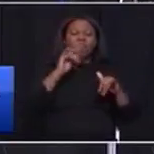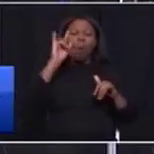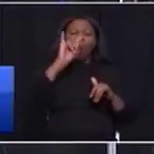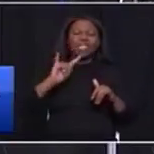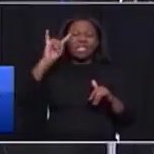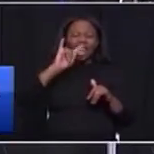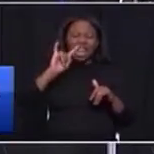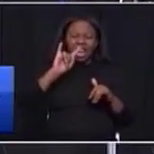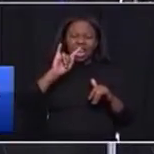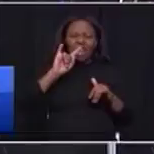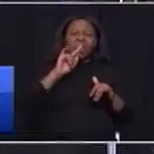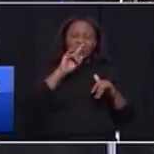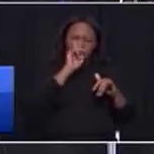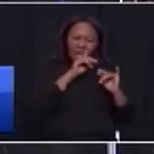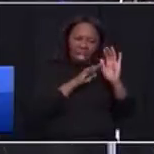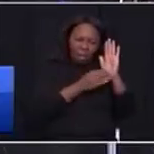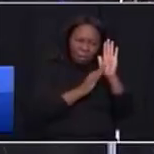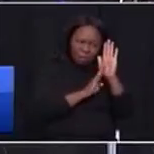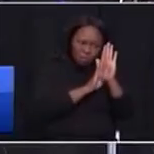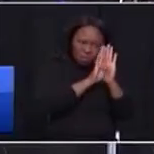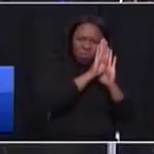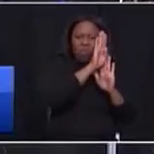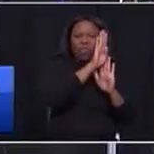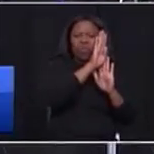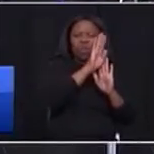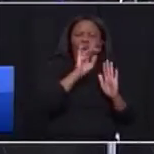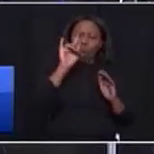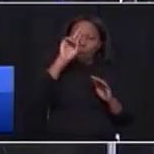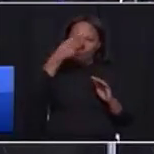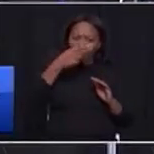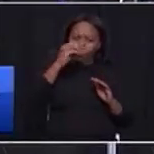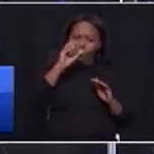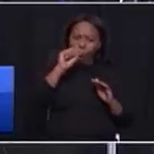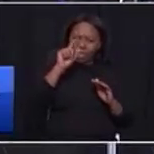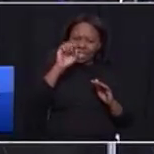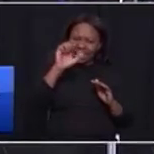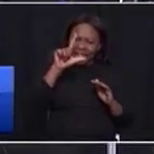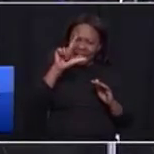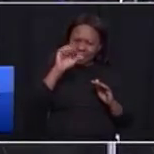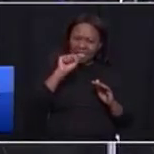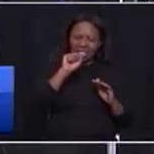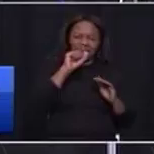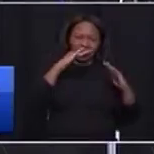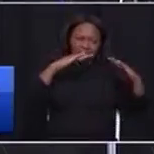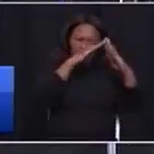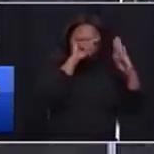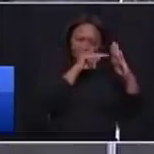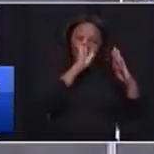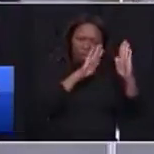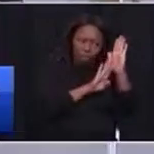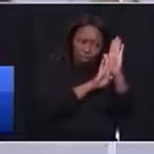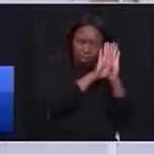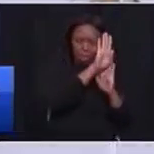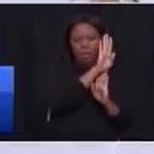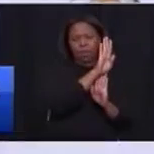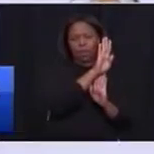the plan will include the upgrading of hostels. And lastly, I want you to talk to the mayors with